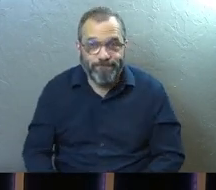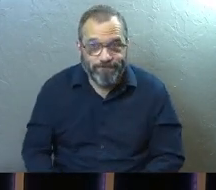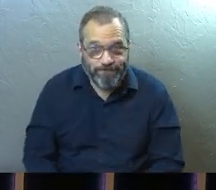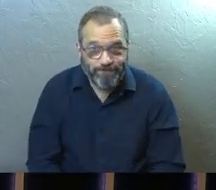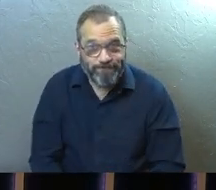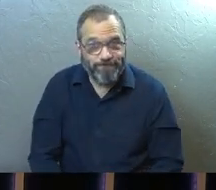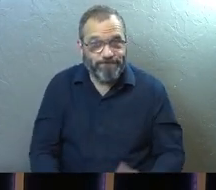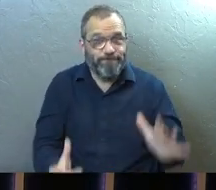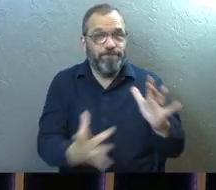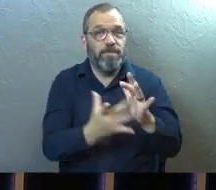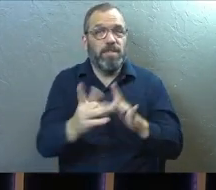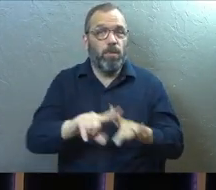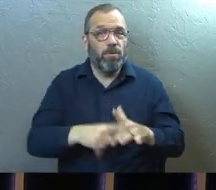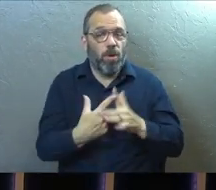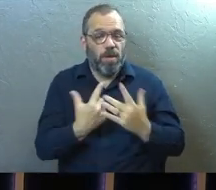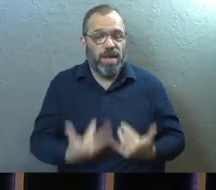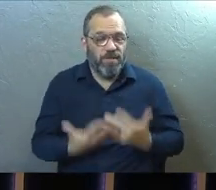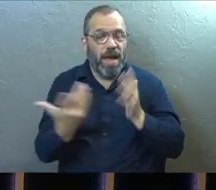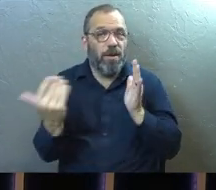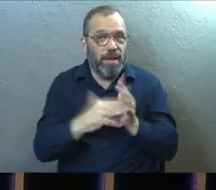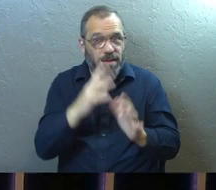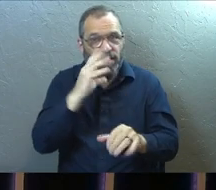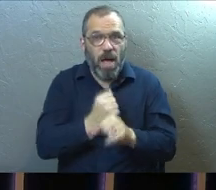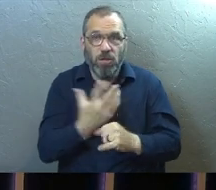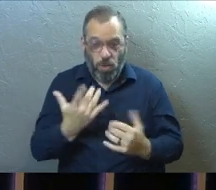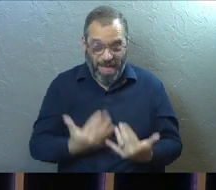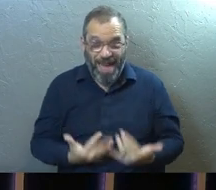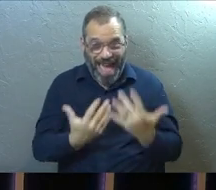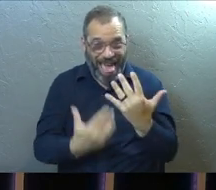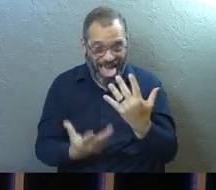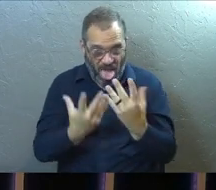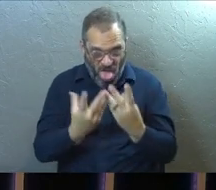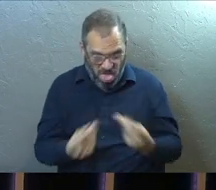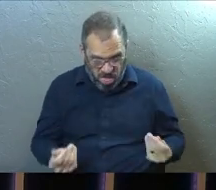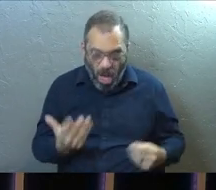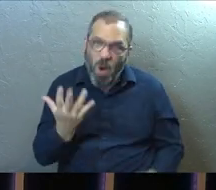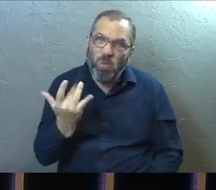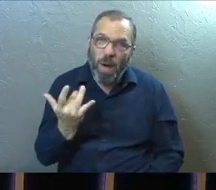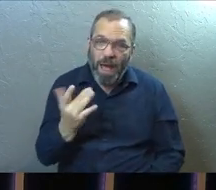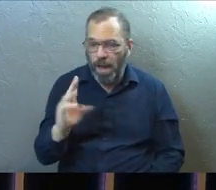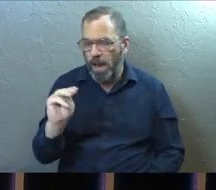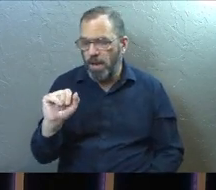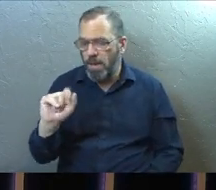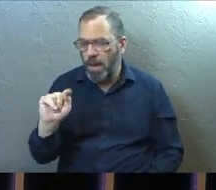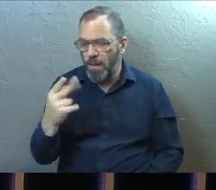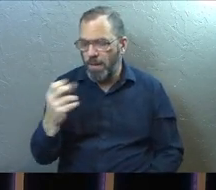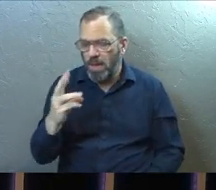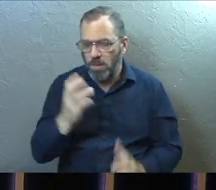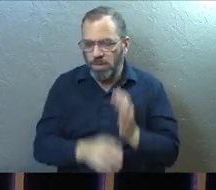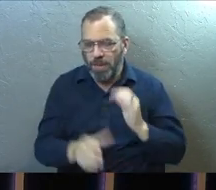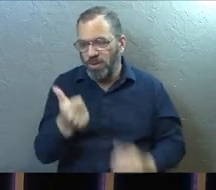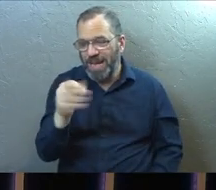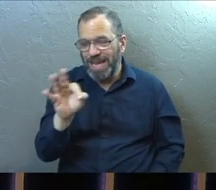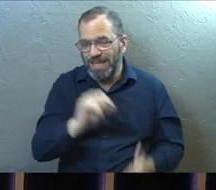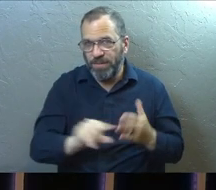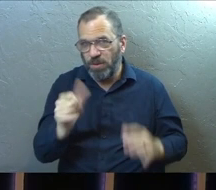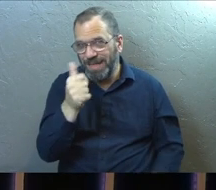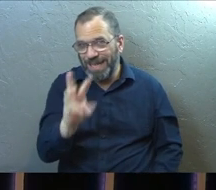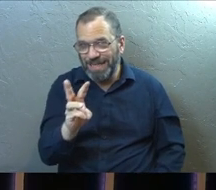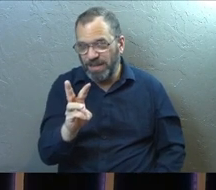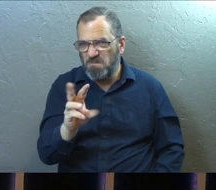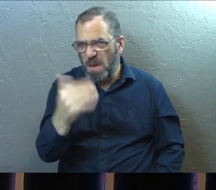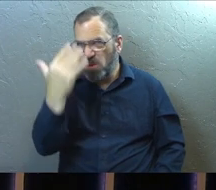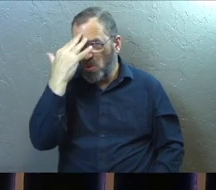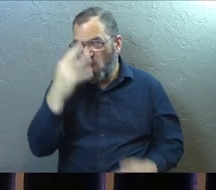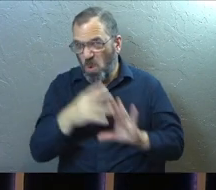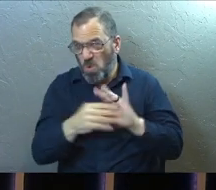And Jesus wants to reignite the fire of your faith. Why did the fire go out? Matthew 19, verse 16. You might